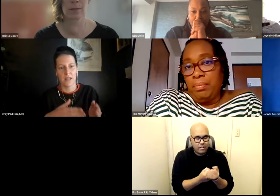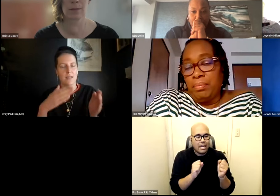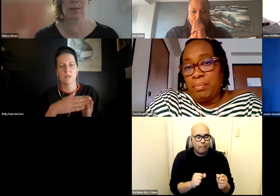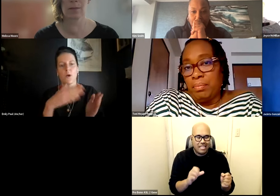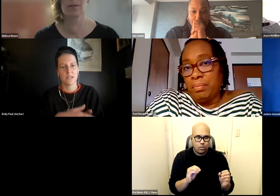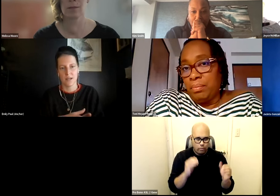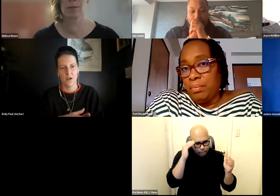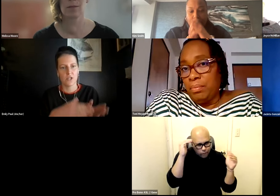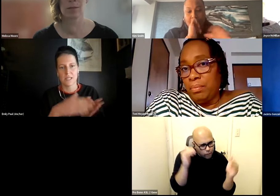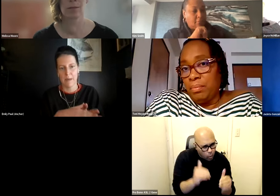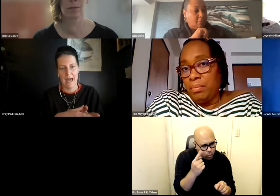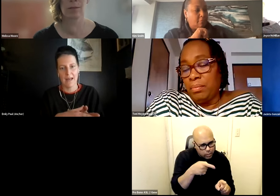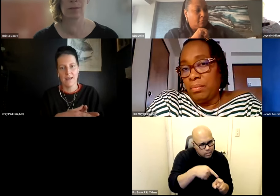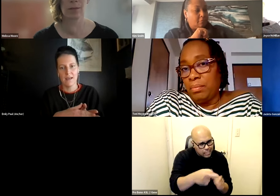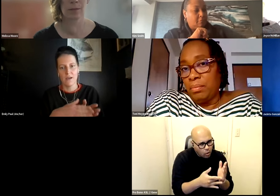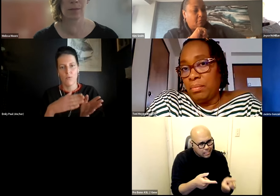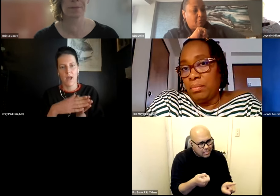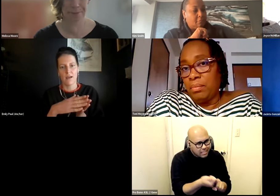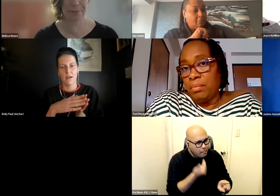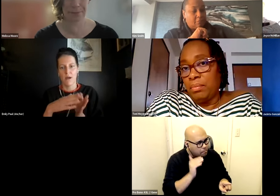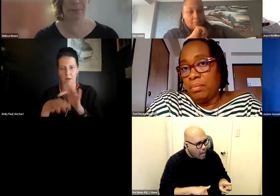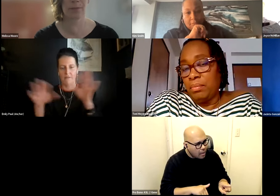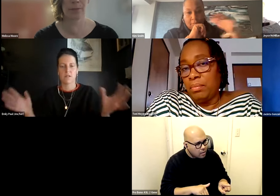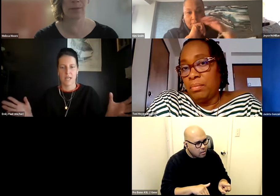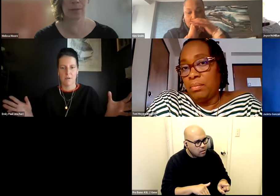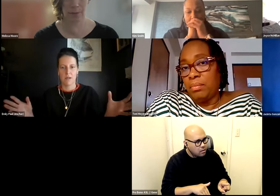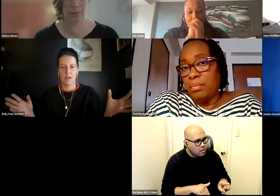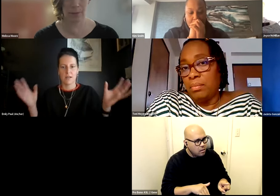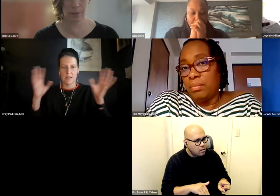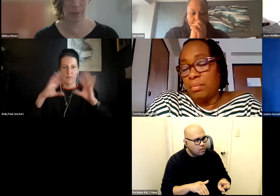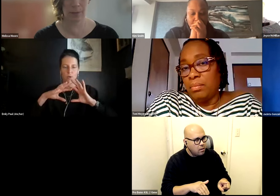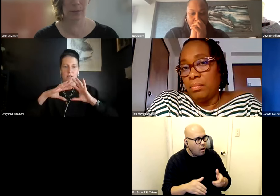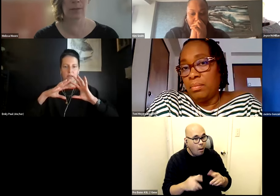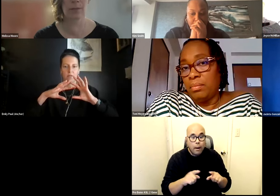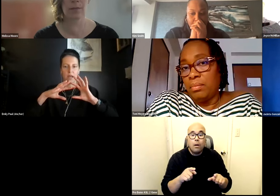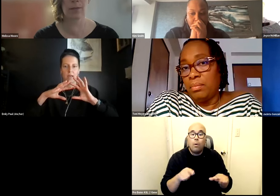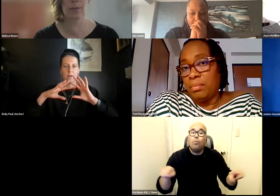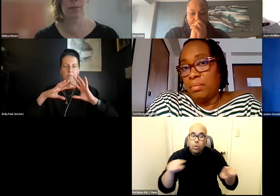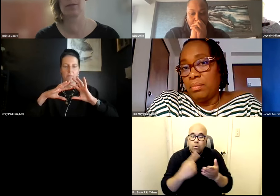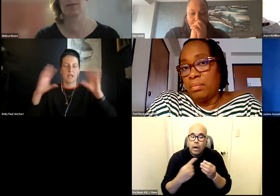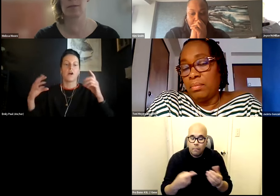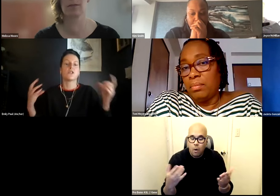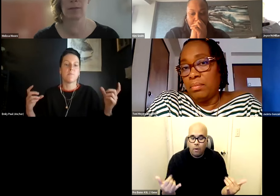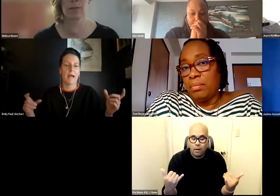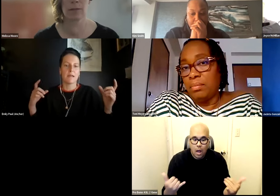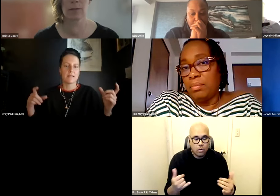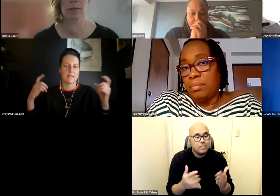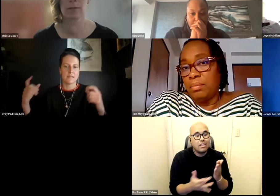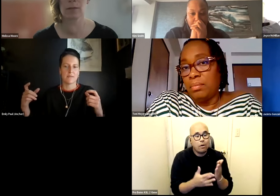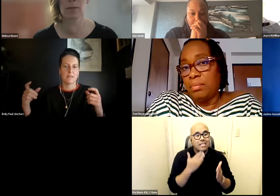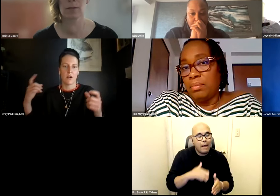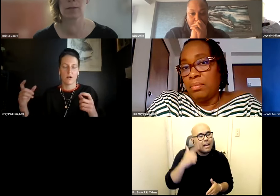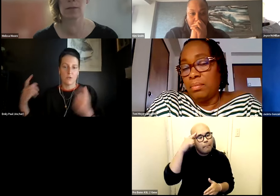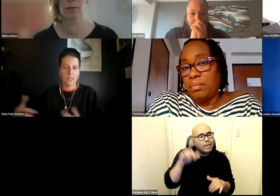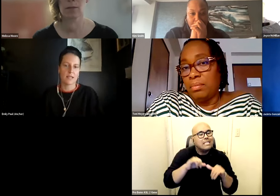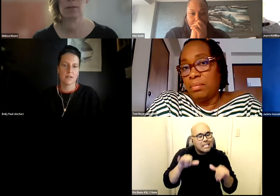focused on like this one technology is bad when and what everyone is talking about here is the importance of like the technology is bad because the